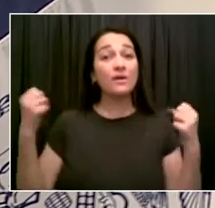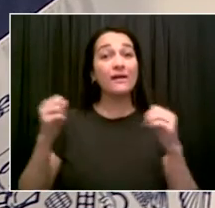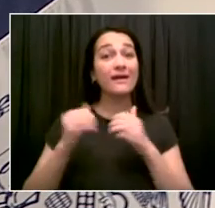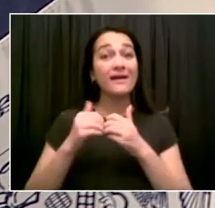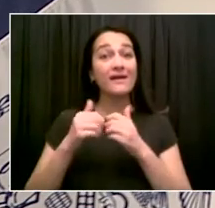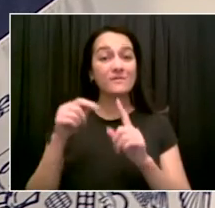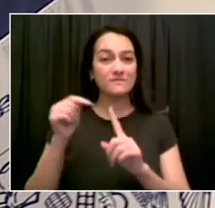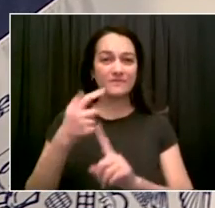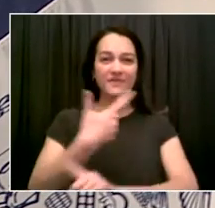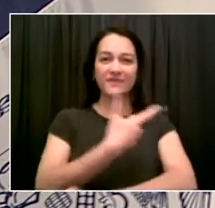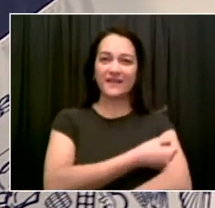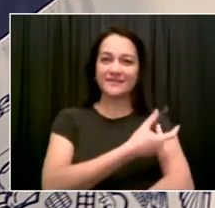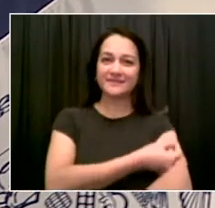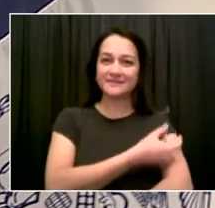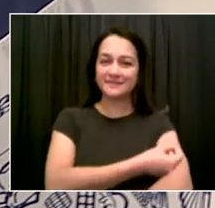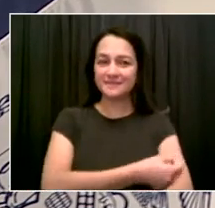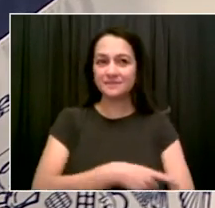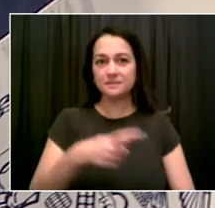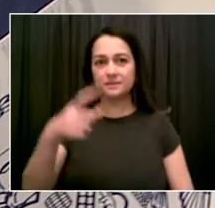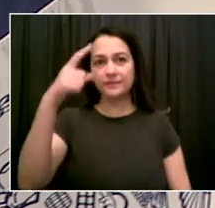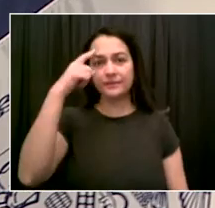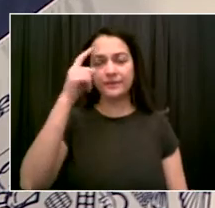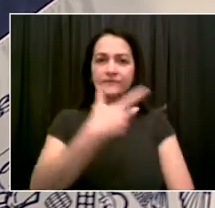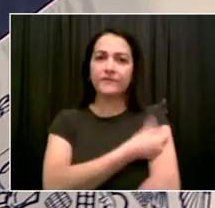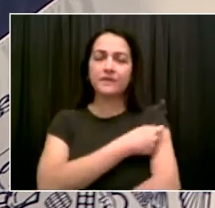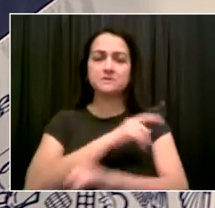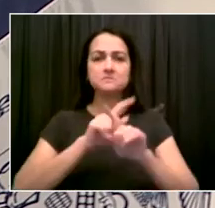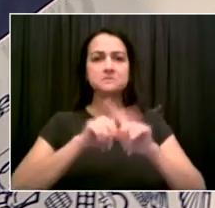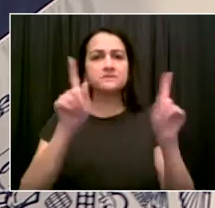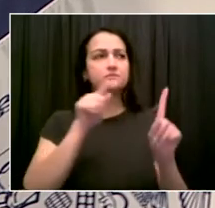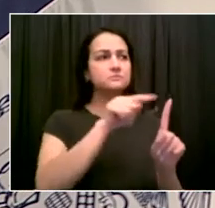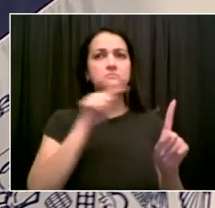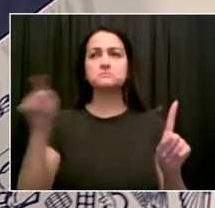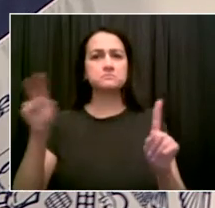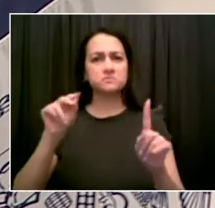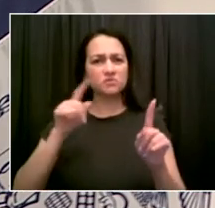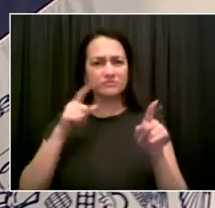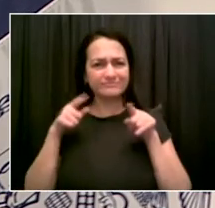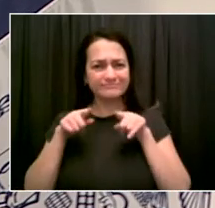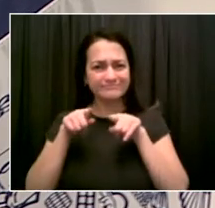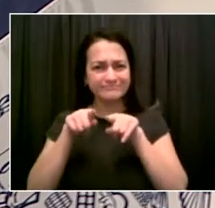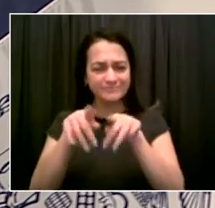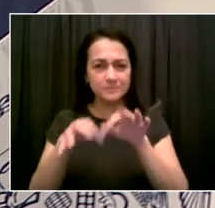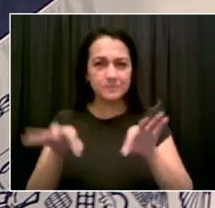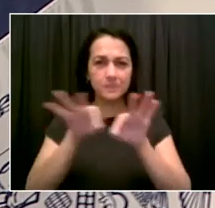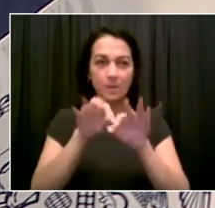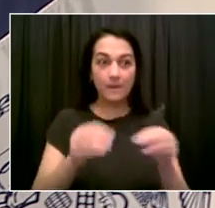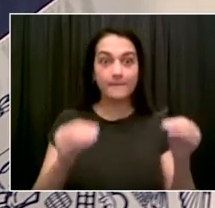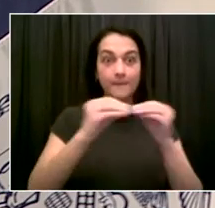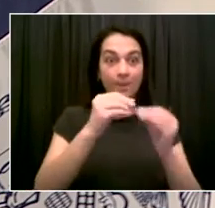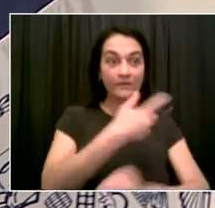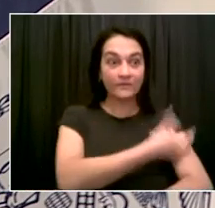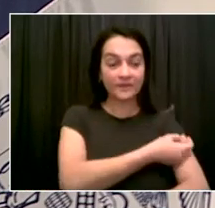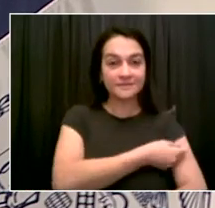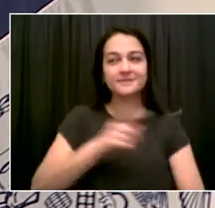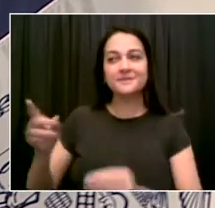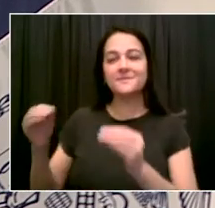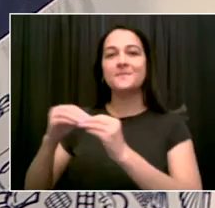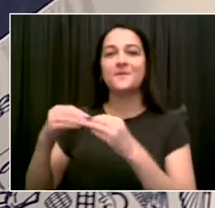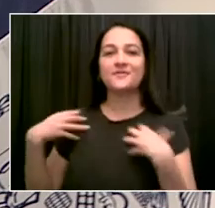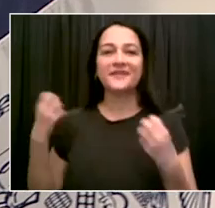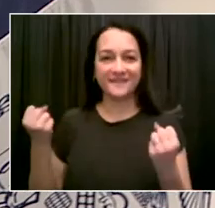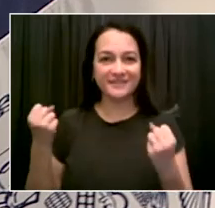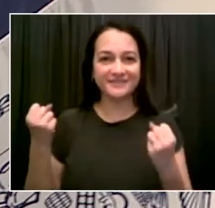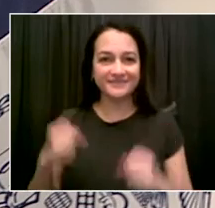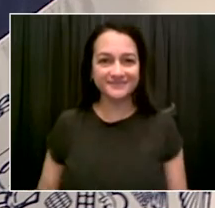So what we've seen is the biggest vaccination effort in the history of New York City. And now we've added this $100